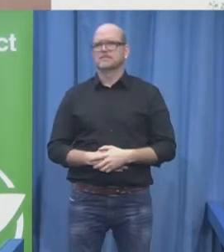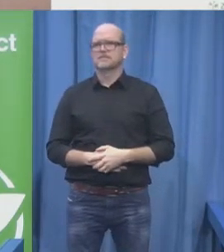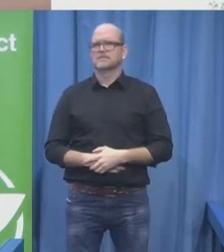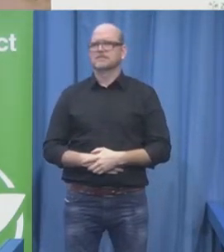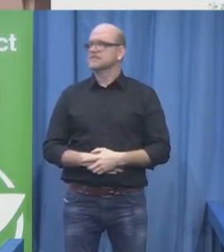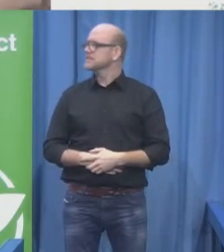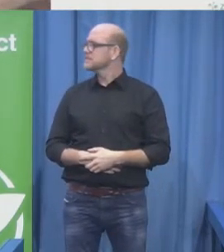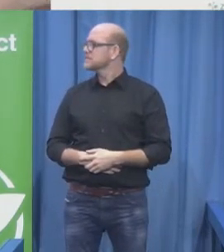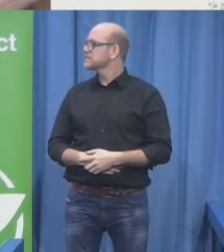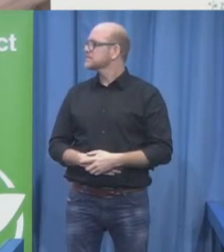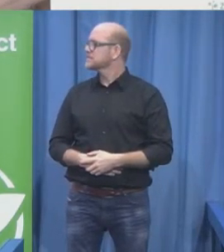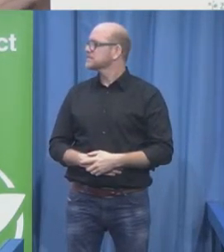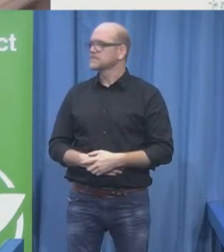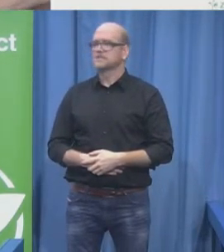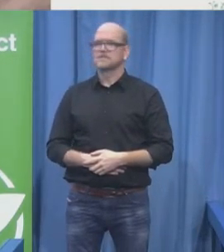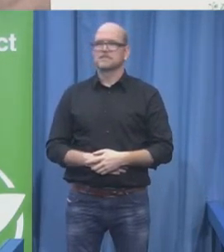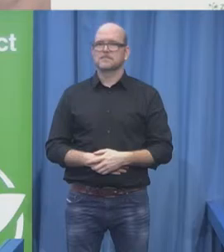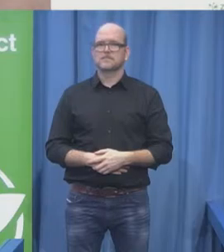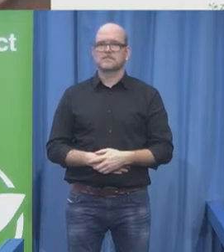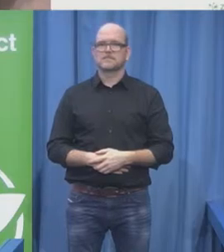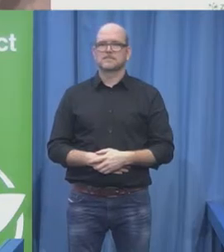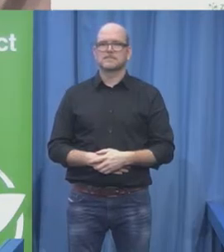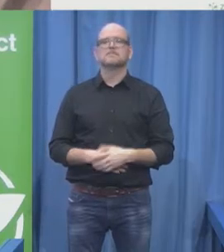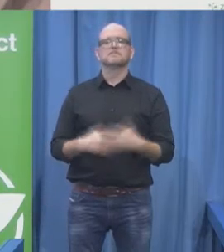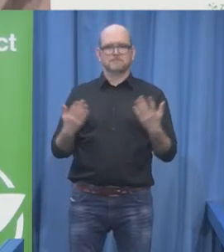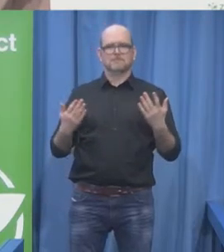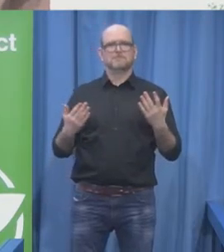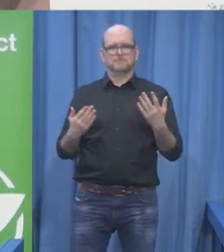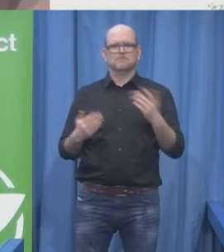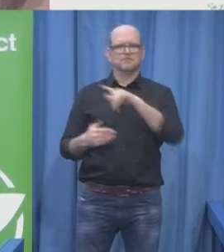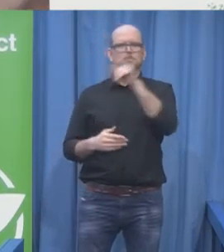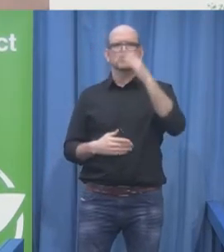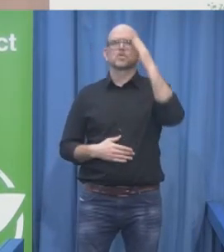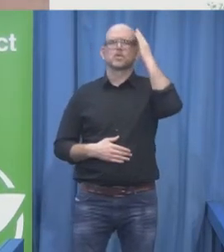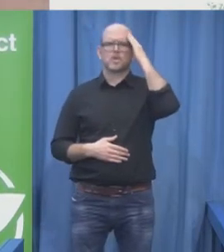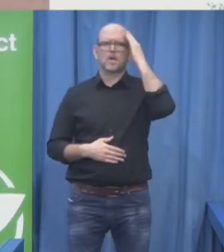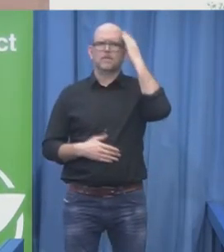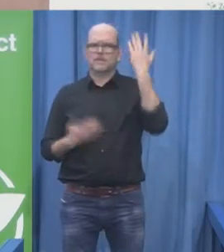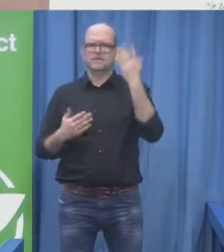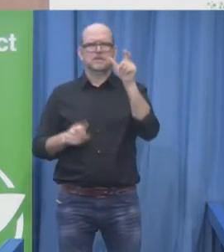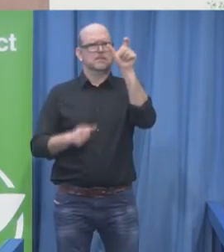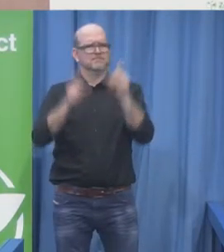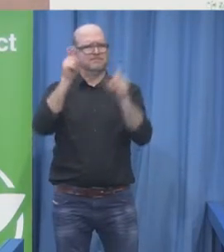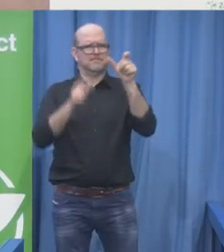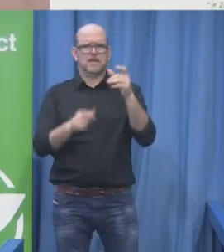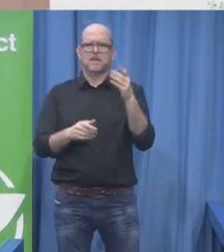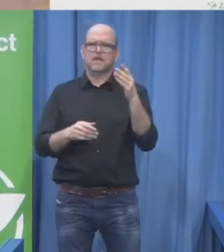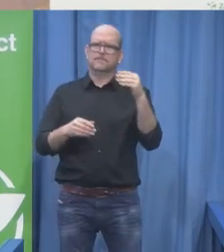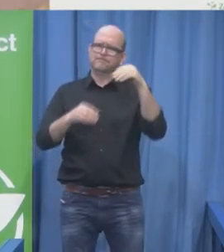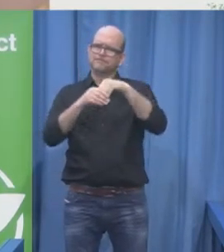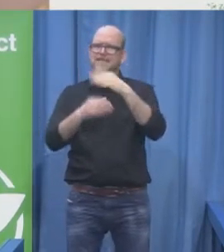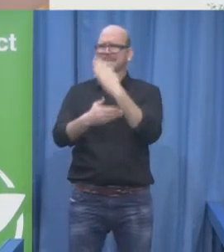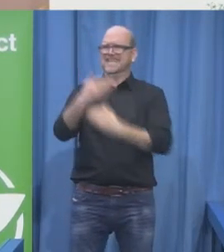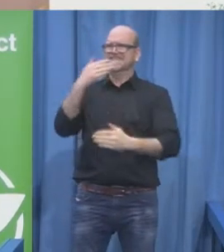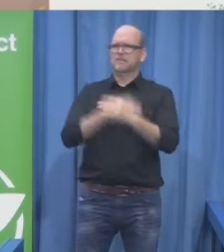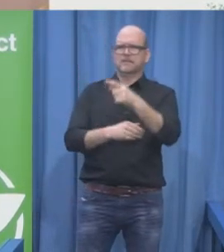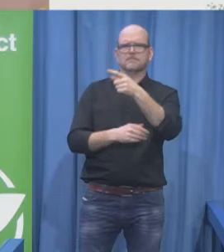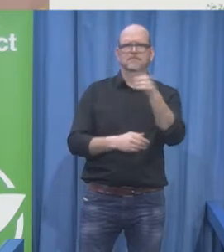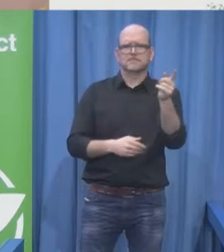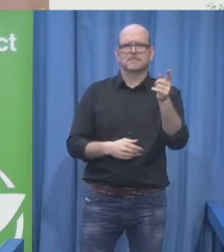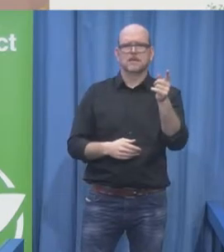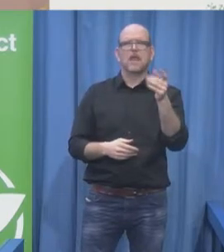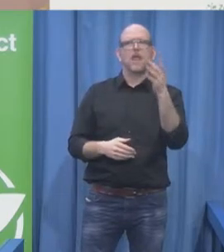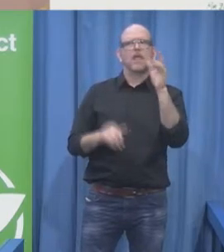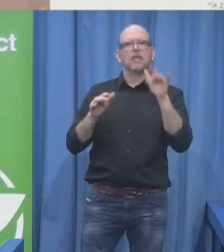So, we know that persons with disabilities are less likely to be employed than their peers